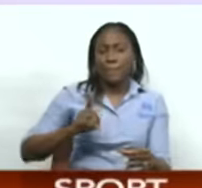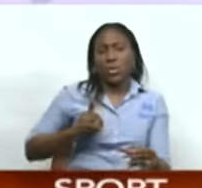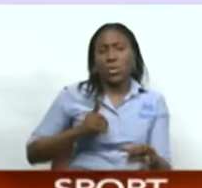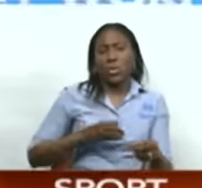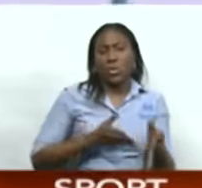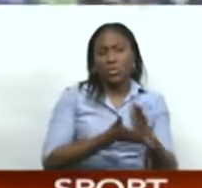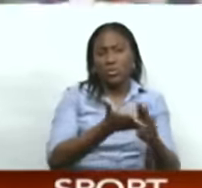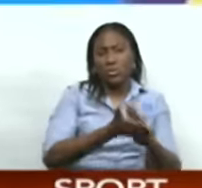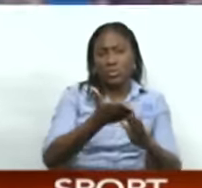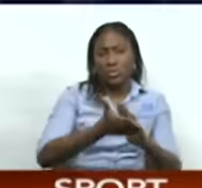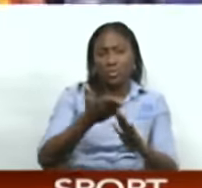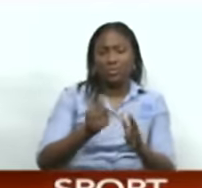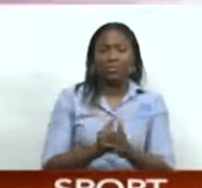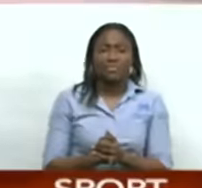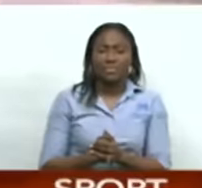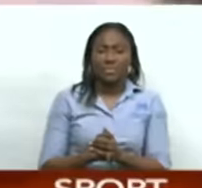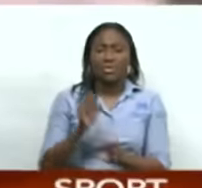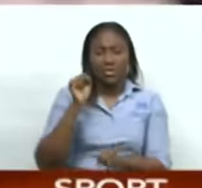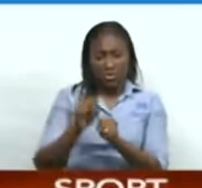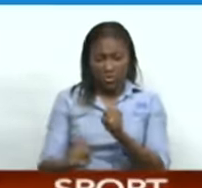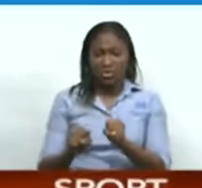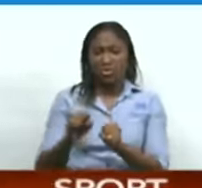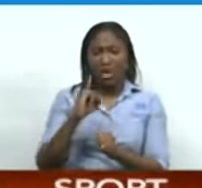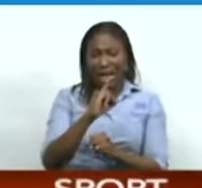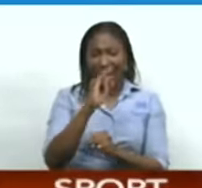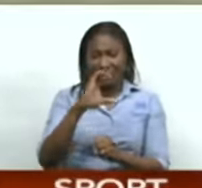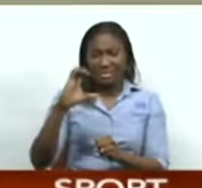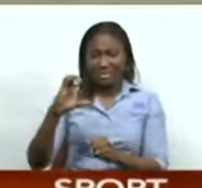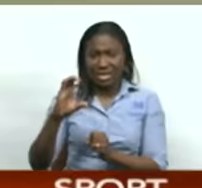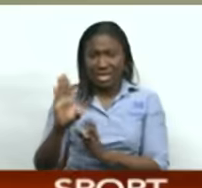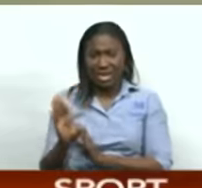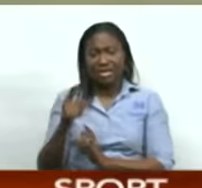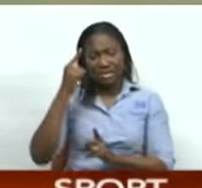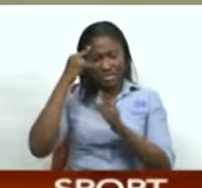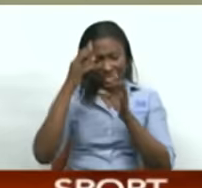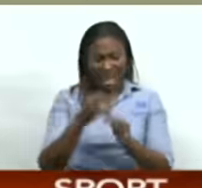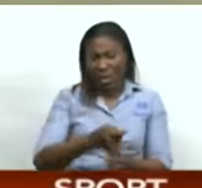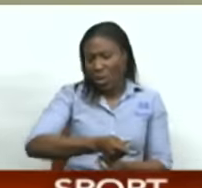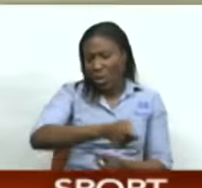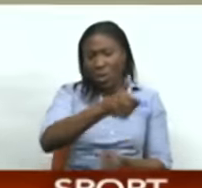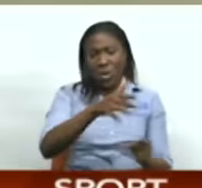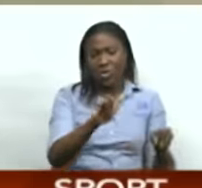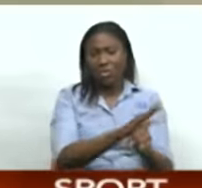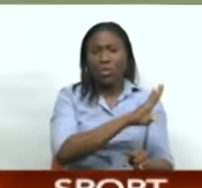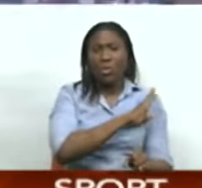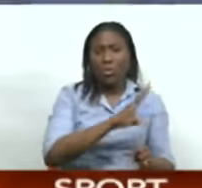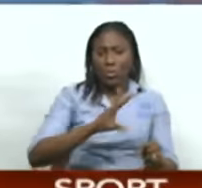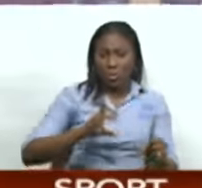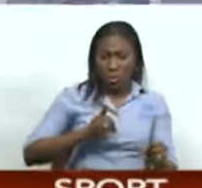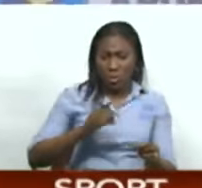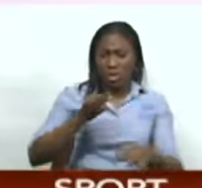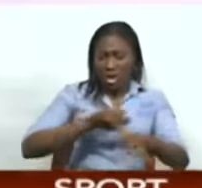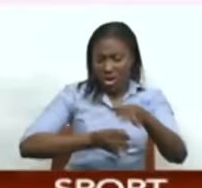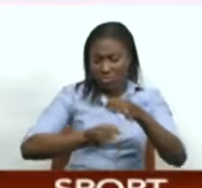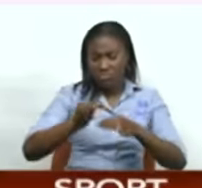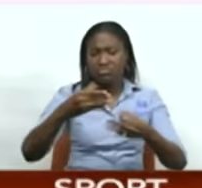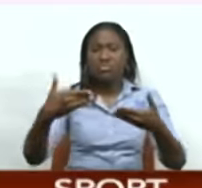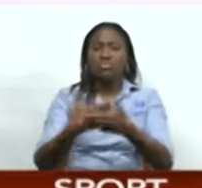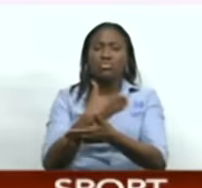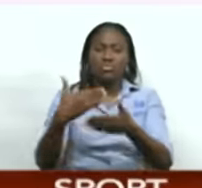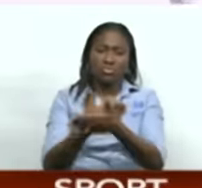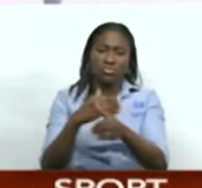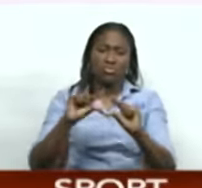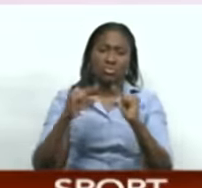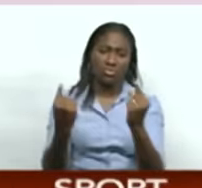sports minister sacked the entire cricket board on Monday and installed an interim committee led by World Cup winner Arjuna Ranatunga, which included two sons of the